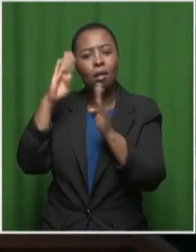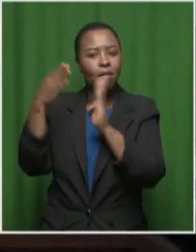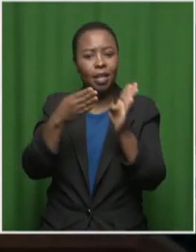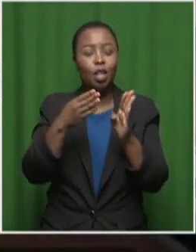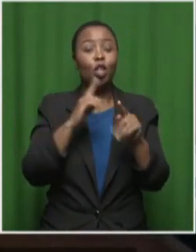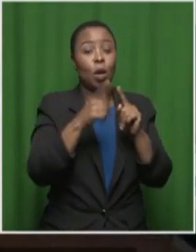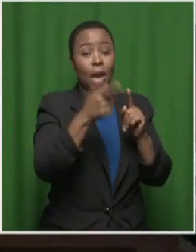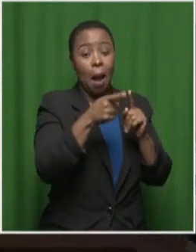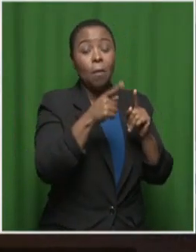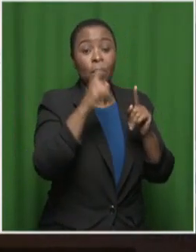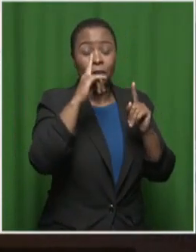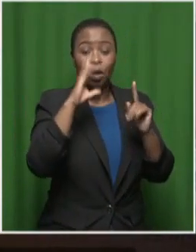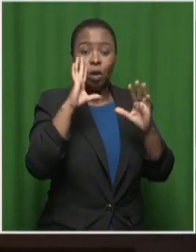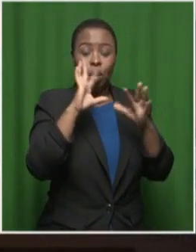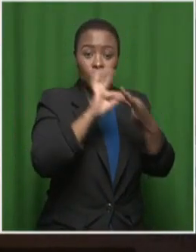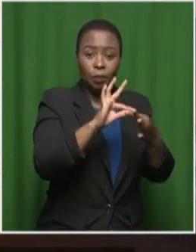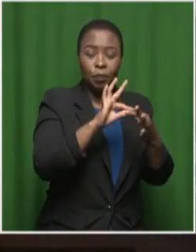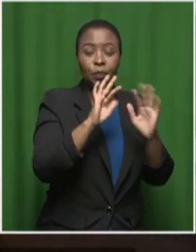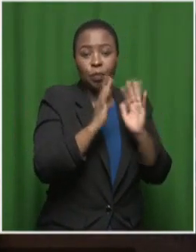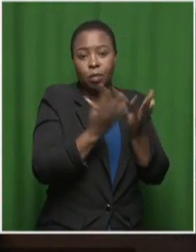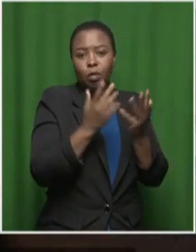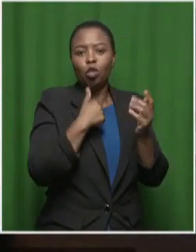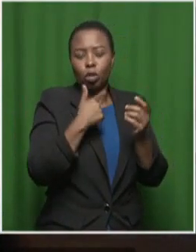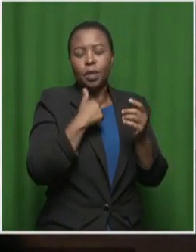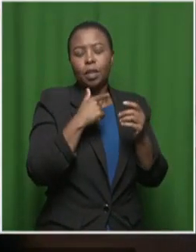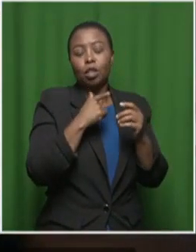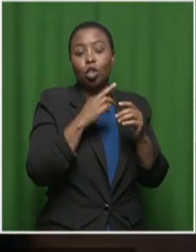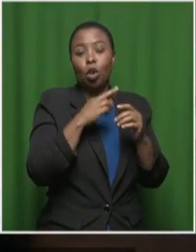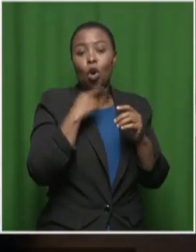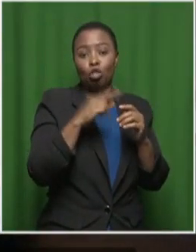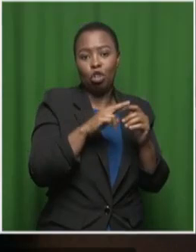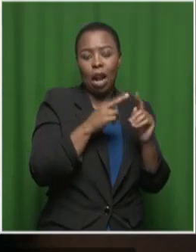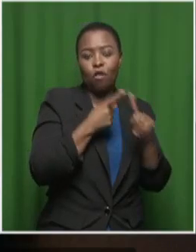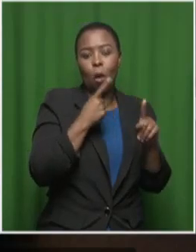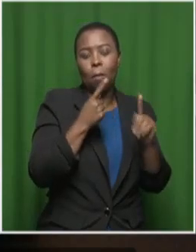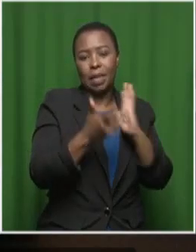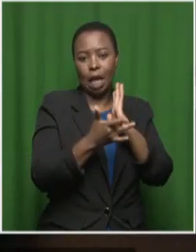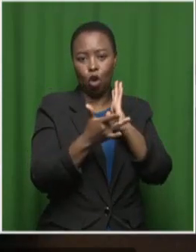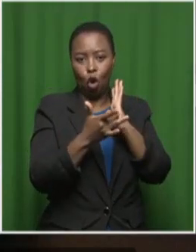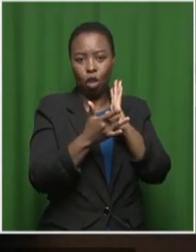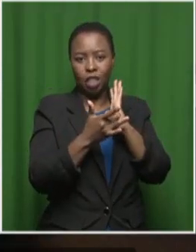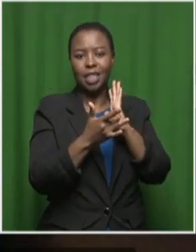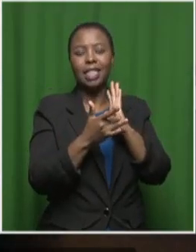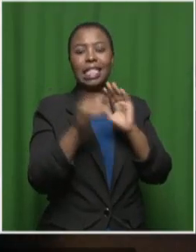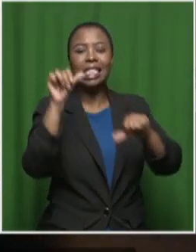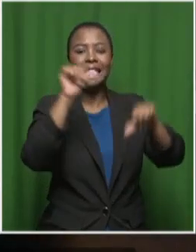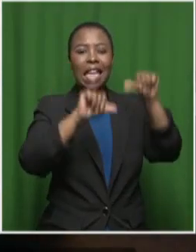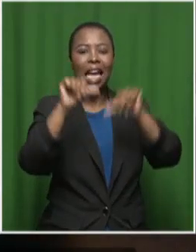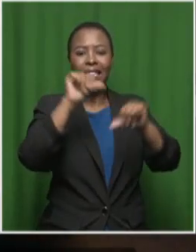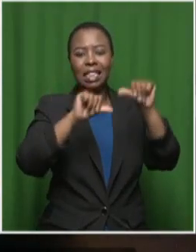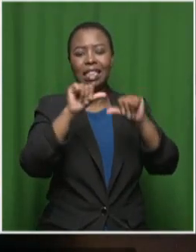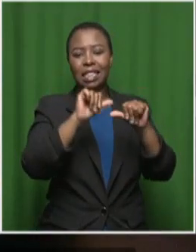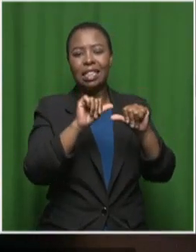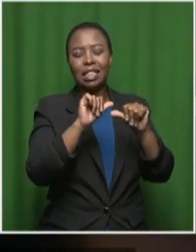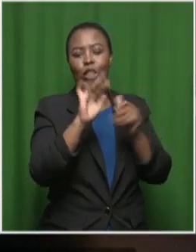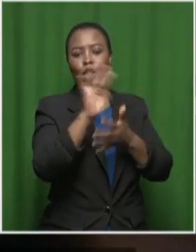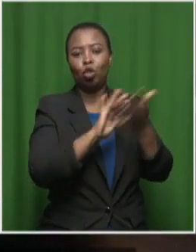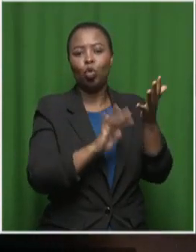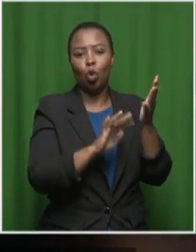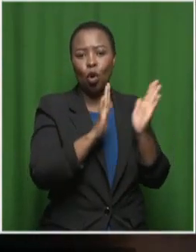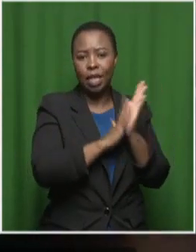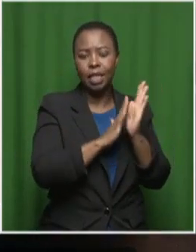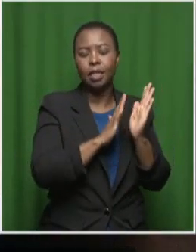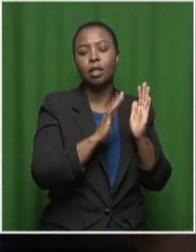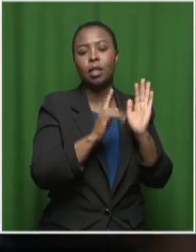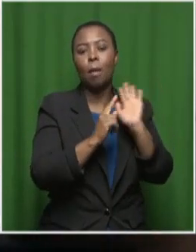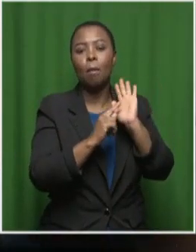And in fact, that is my original passion for technology was reading science fiction novels and wishing that there was a world in